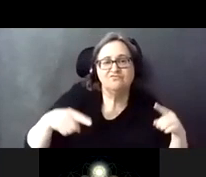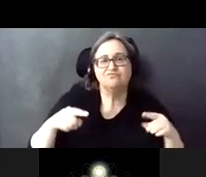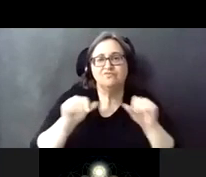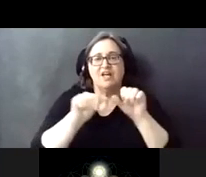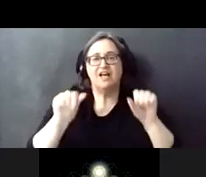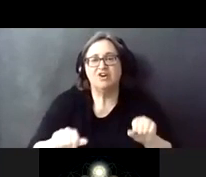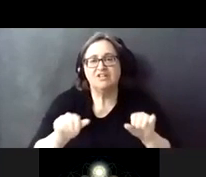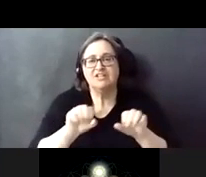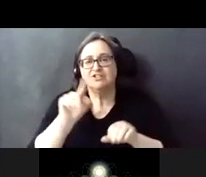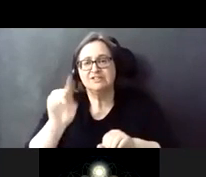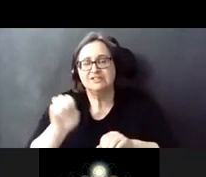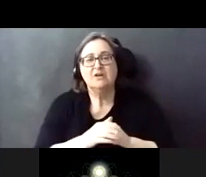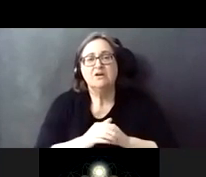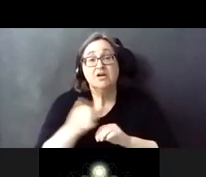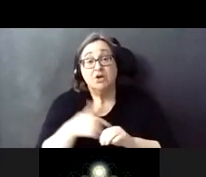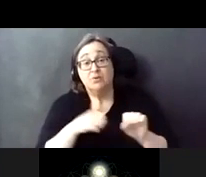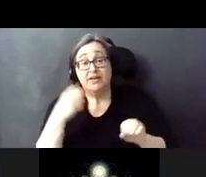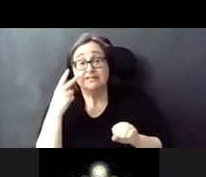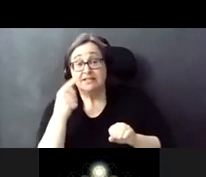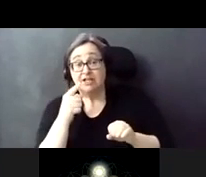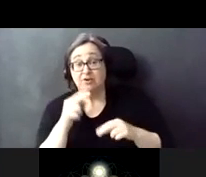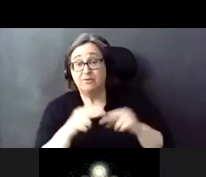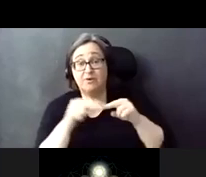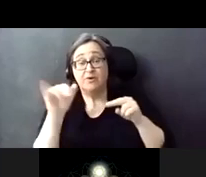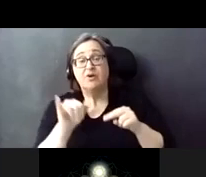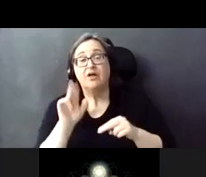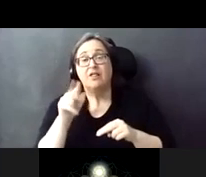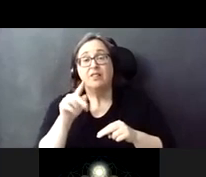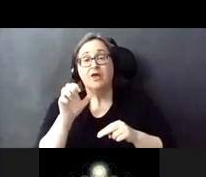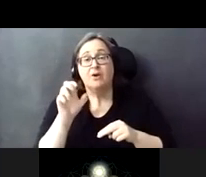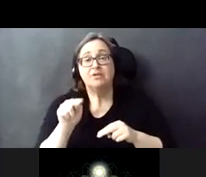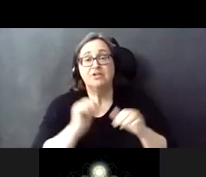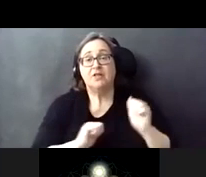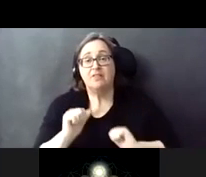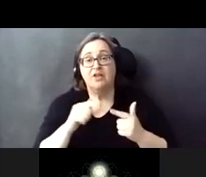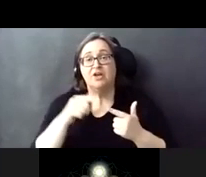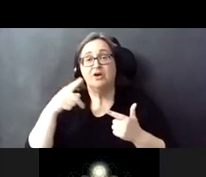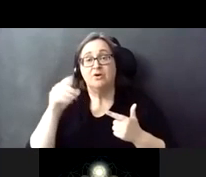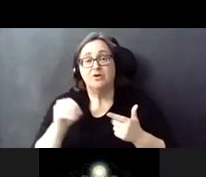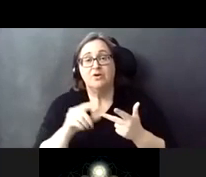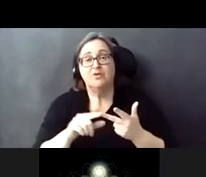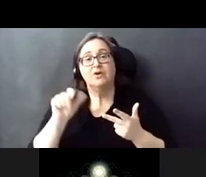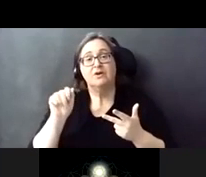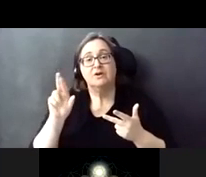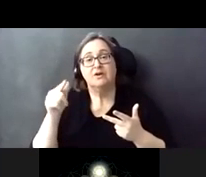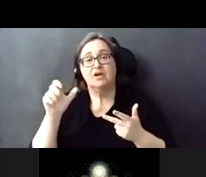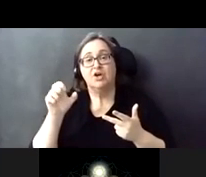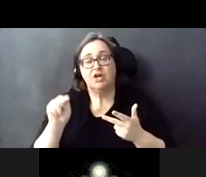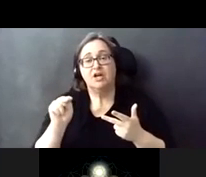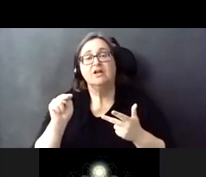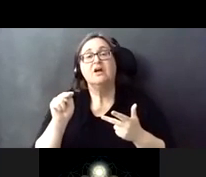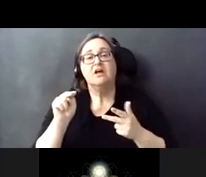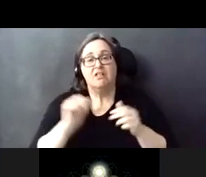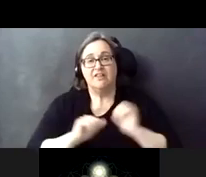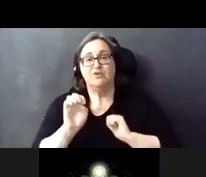architecture styles, which we can see in buildings like the Uptown Theater, the post office, or the Aragon Theater just east of